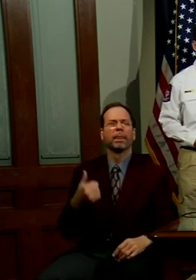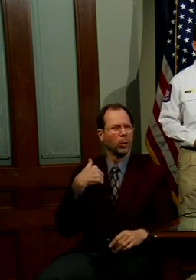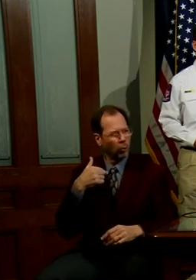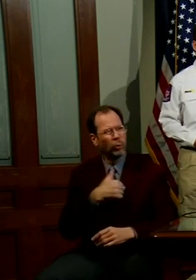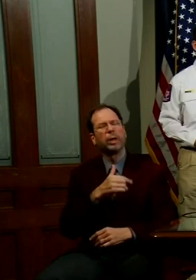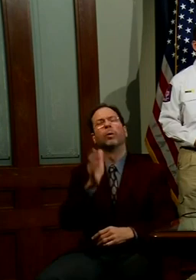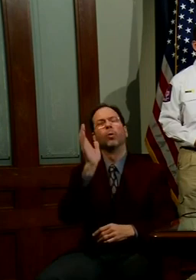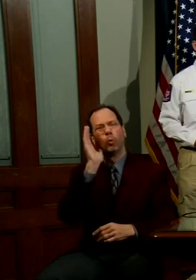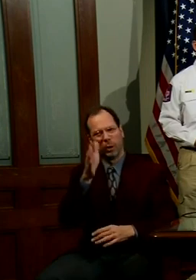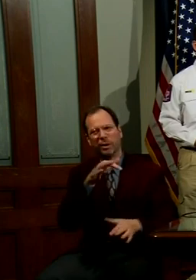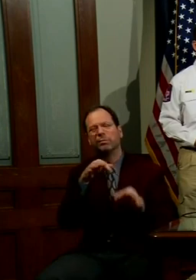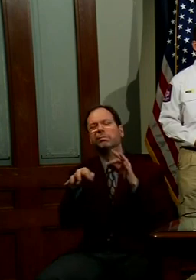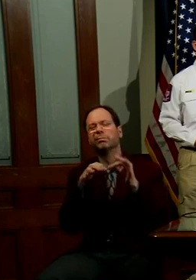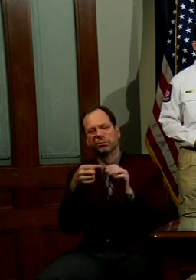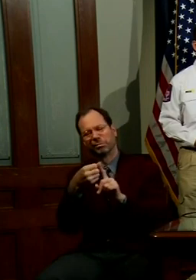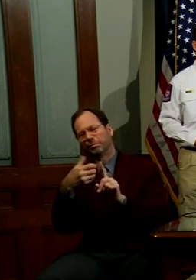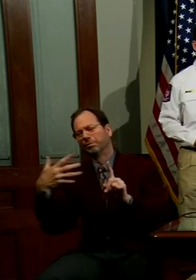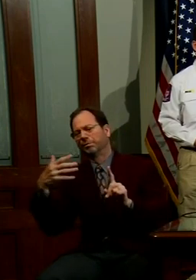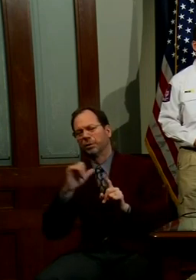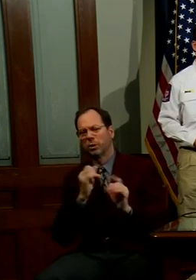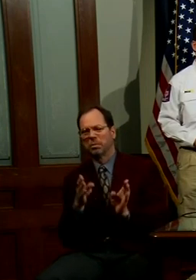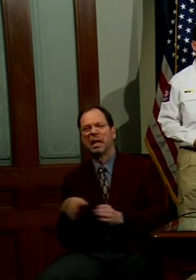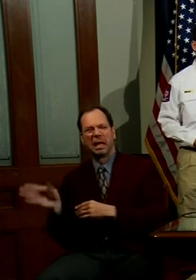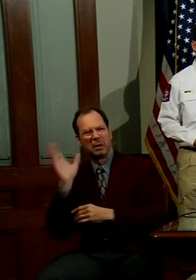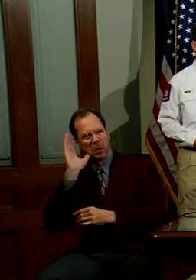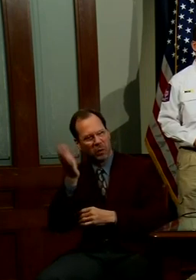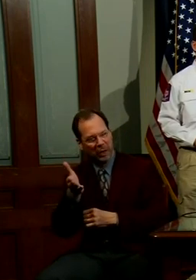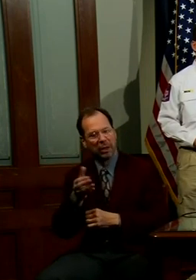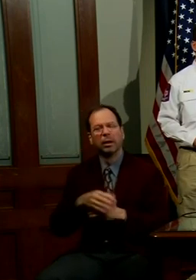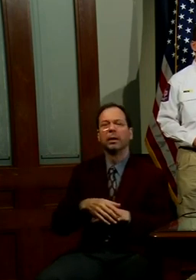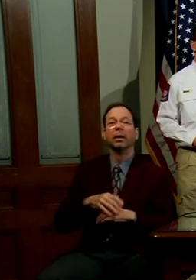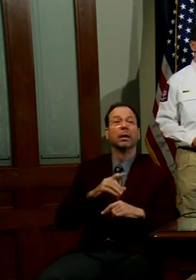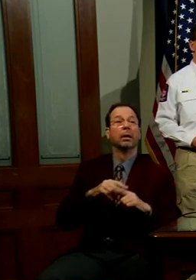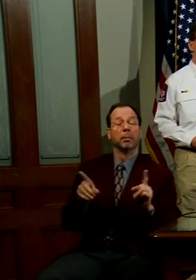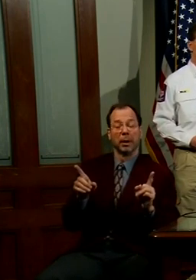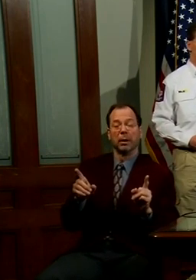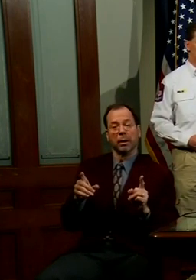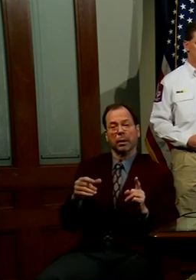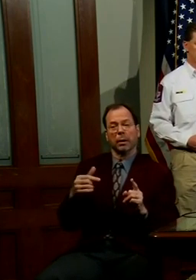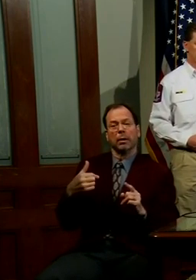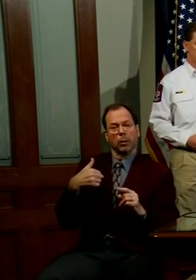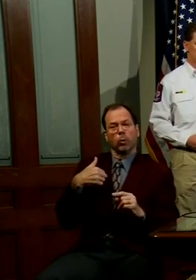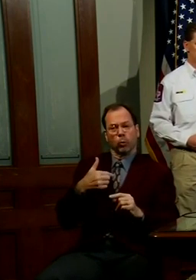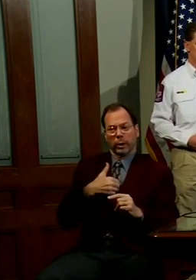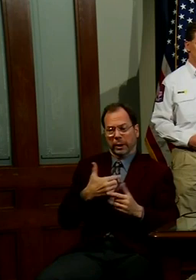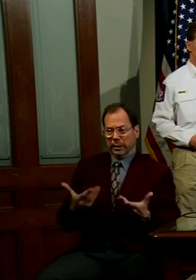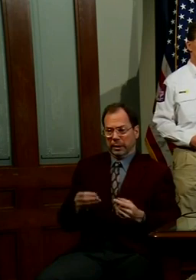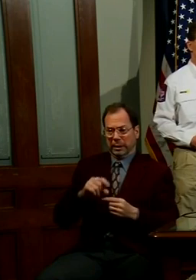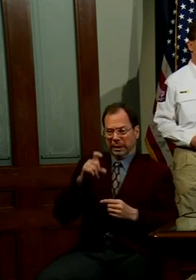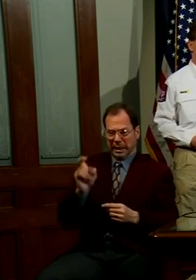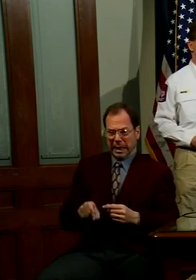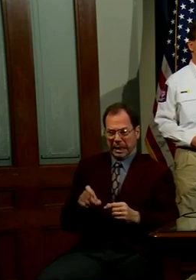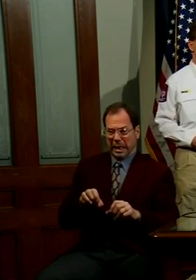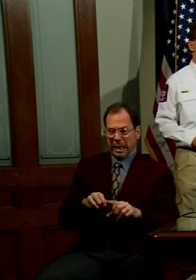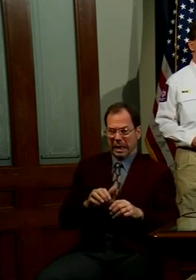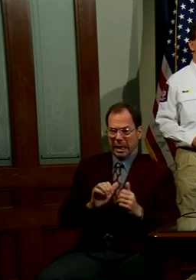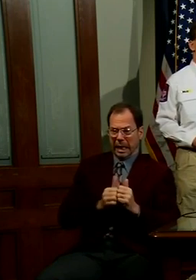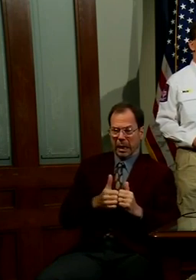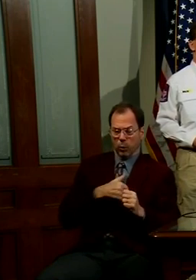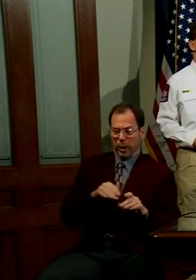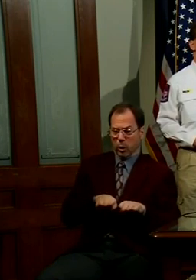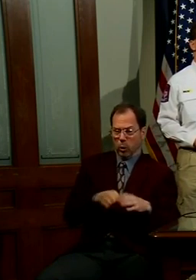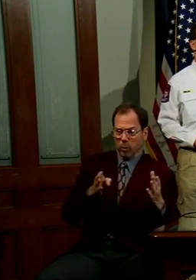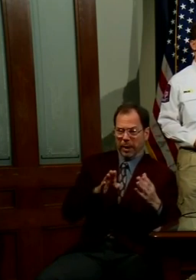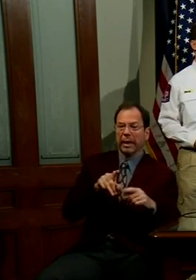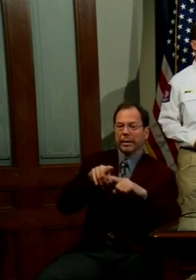all of that as we roll out our plan. But again, because our ability to open business in the state of Texas will be tied to